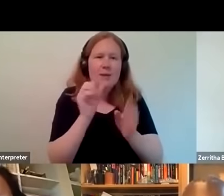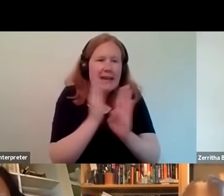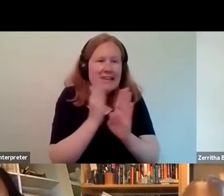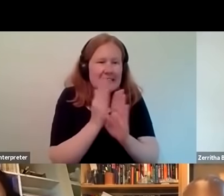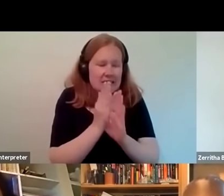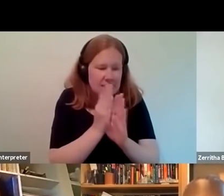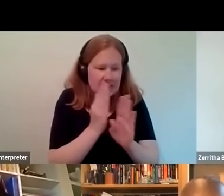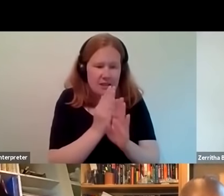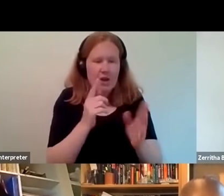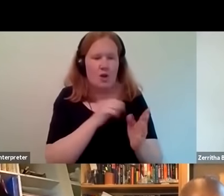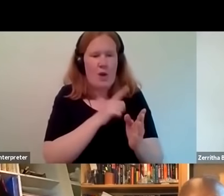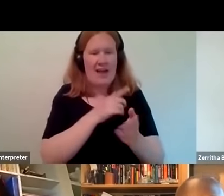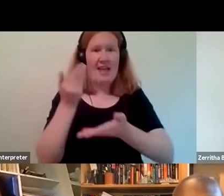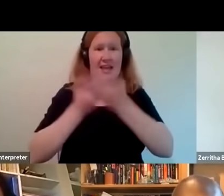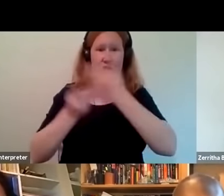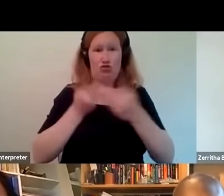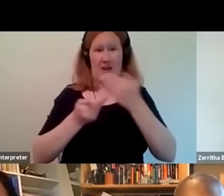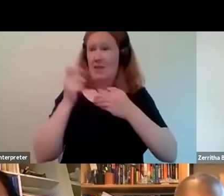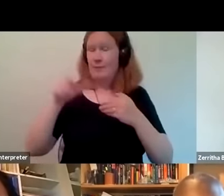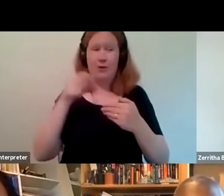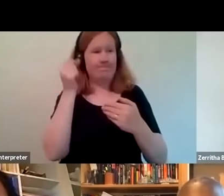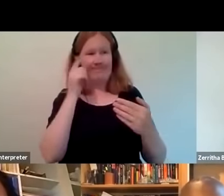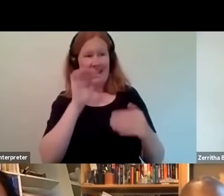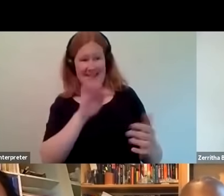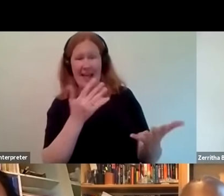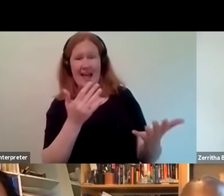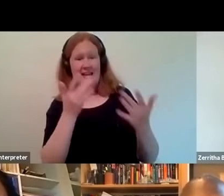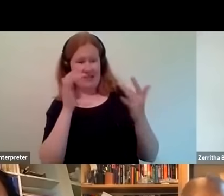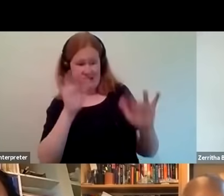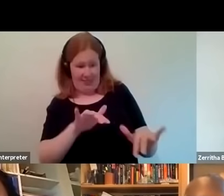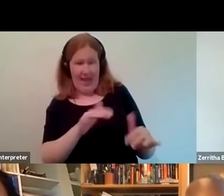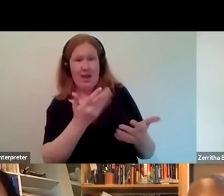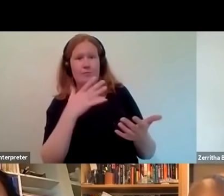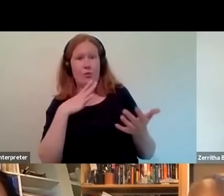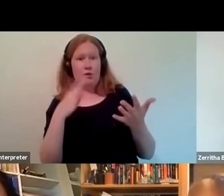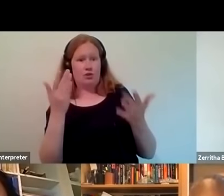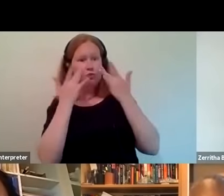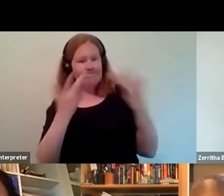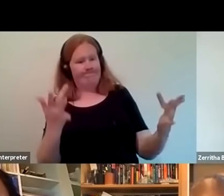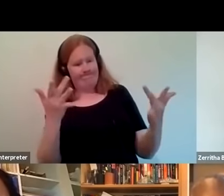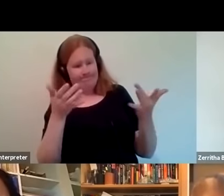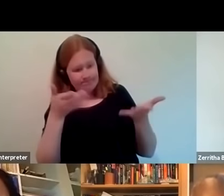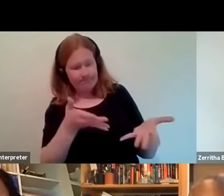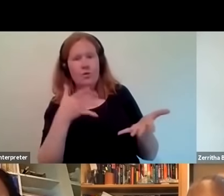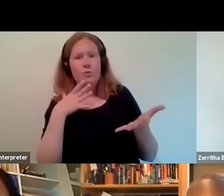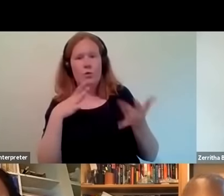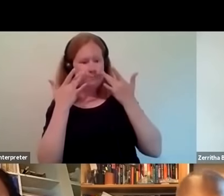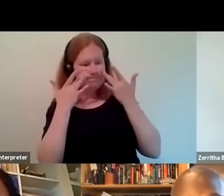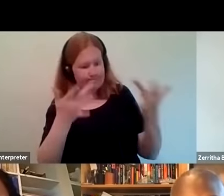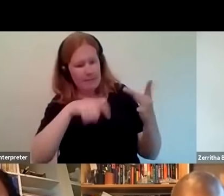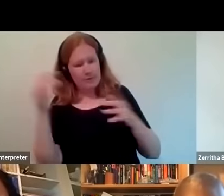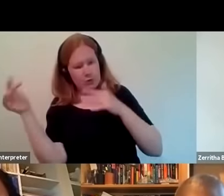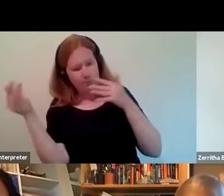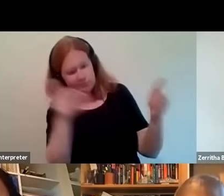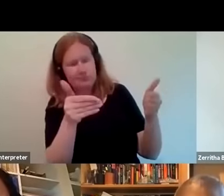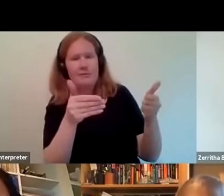present but not seen and the whole objective of the project is to profile the history bring it to the fore and the